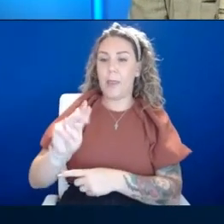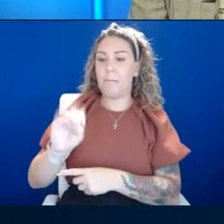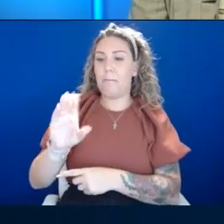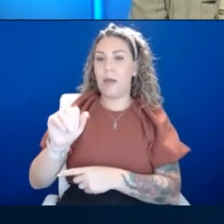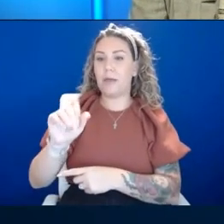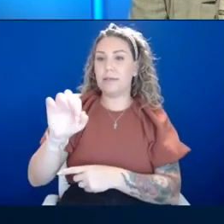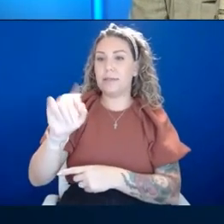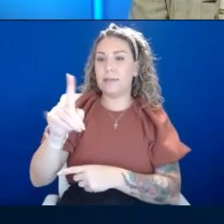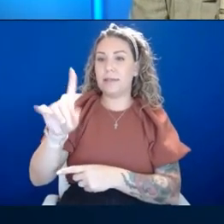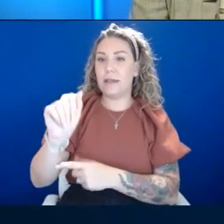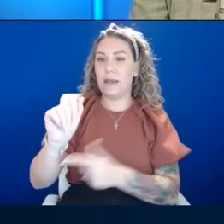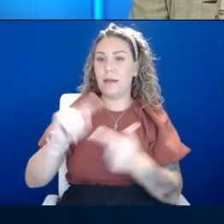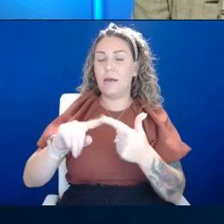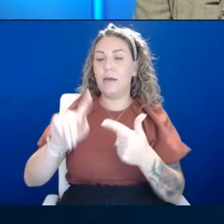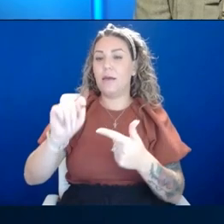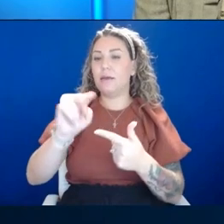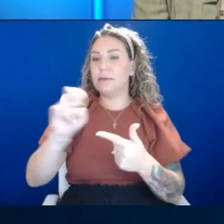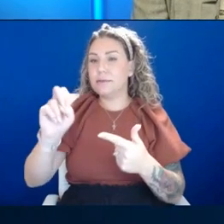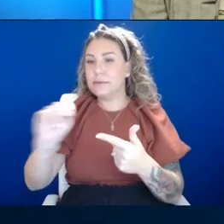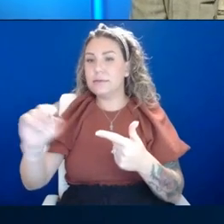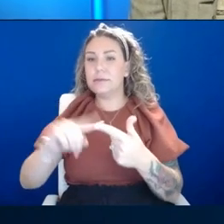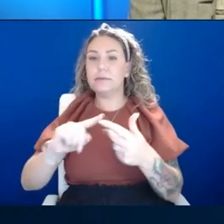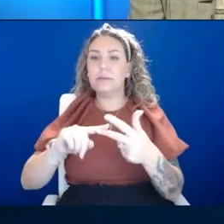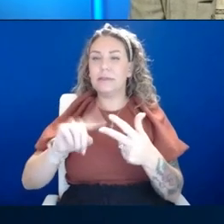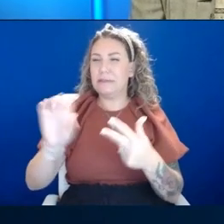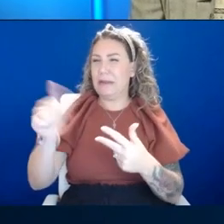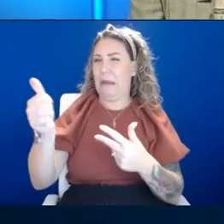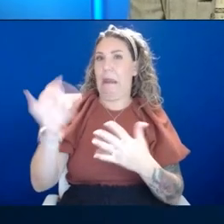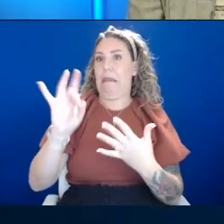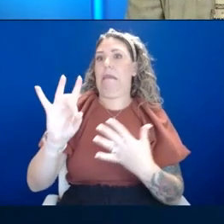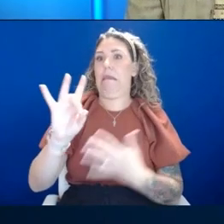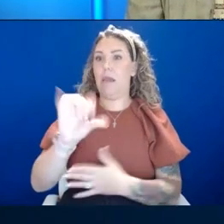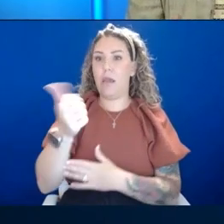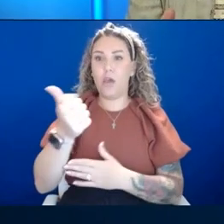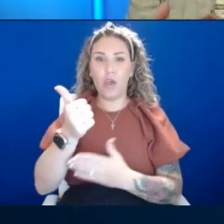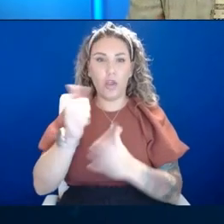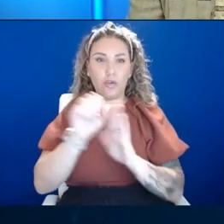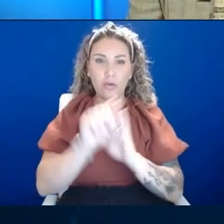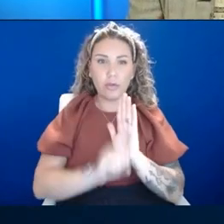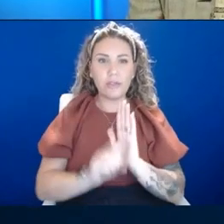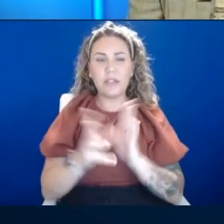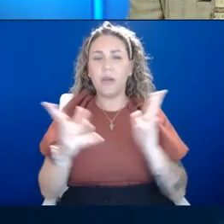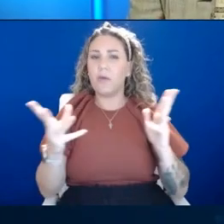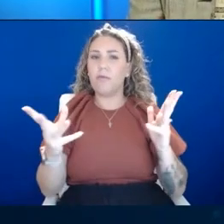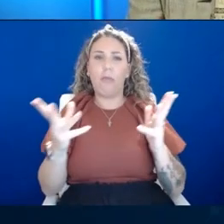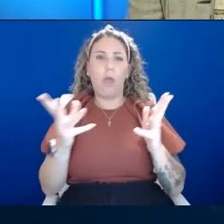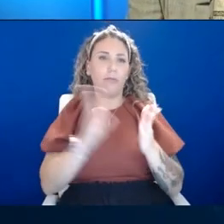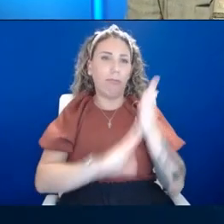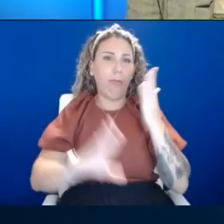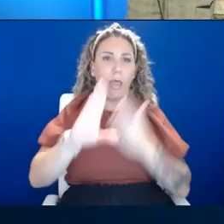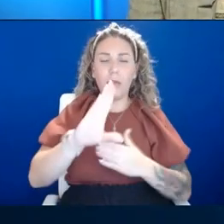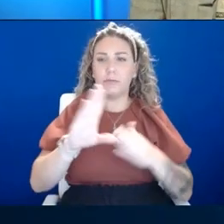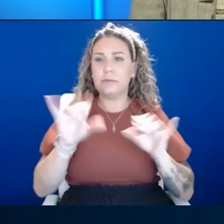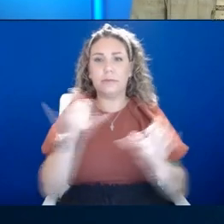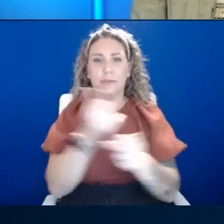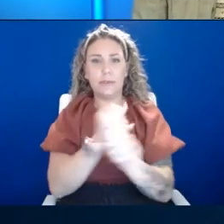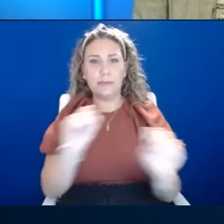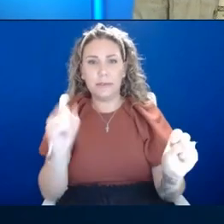eight other states. So what steps are being taken to make sure that campuses stay safe for everyone this coming year?